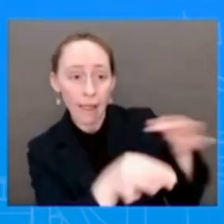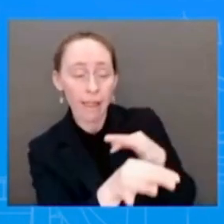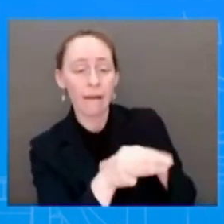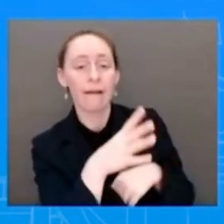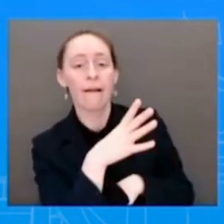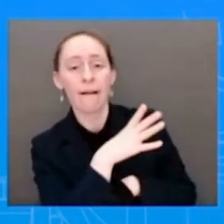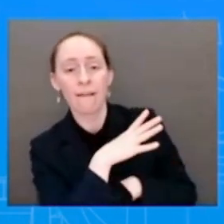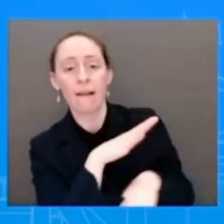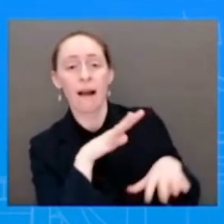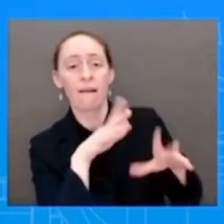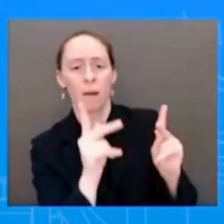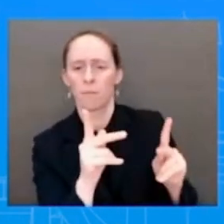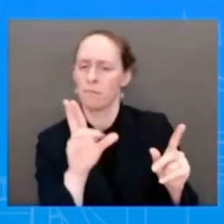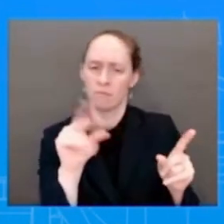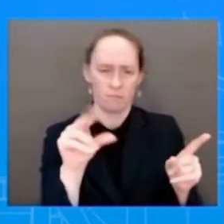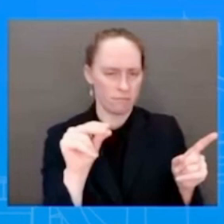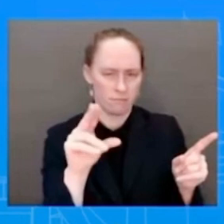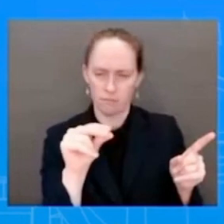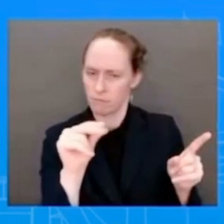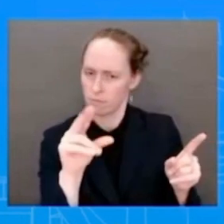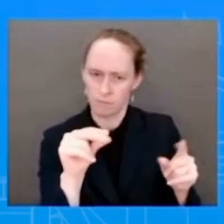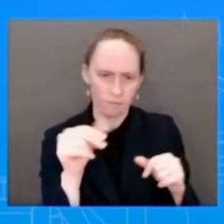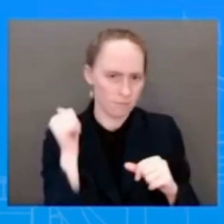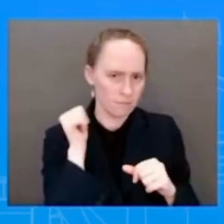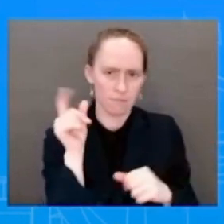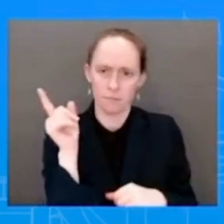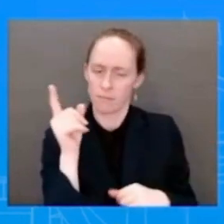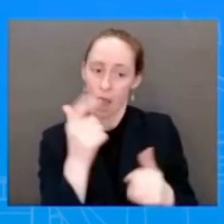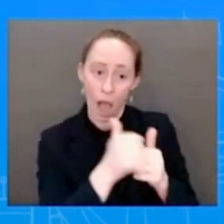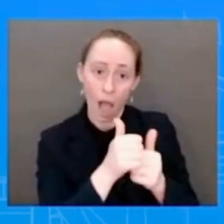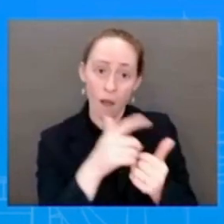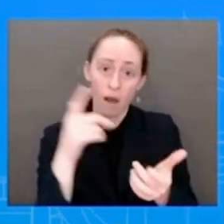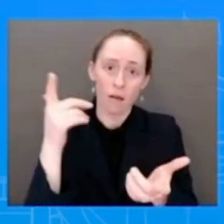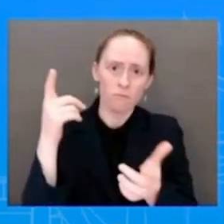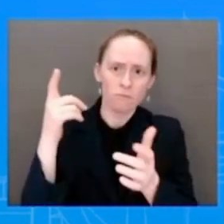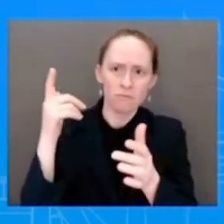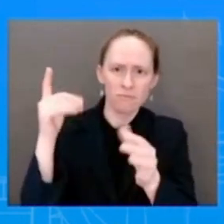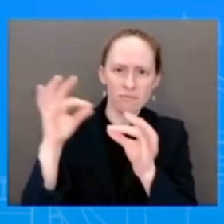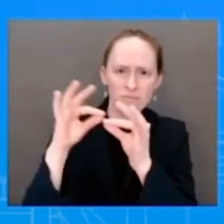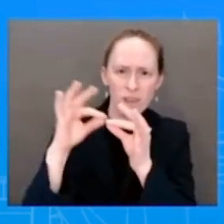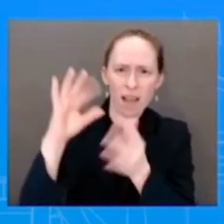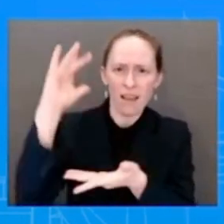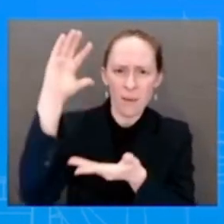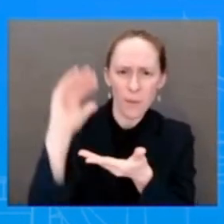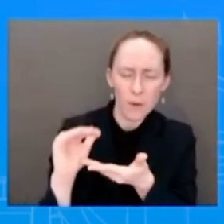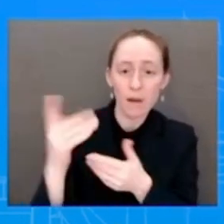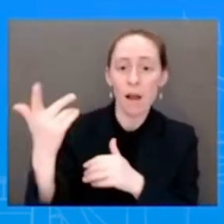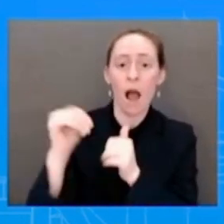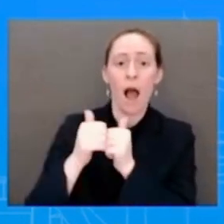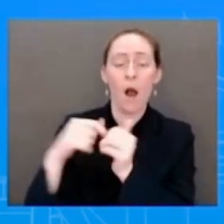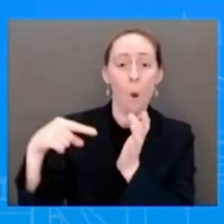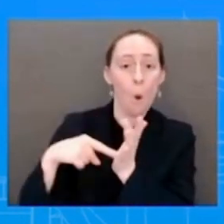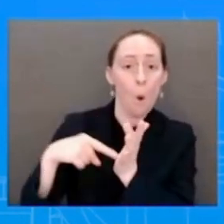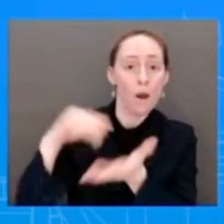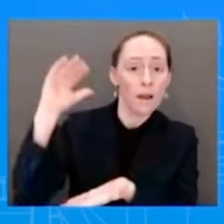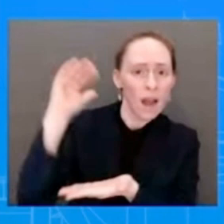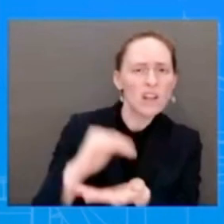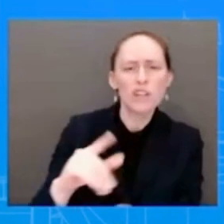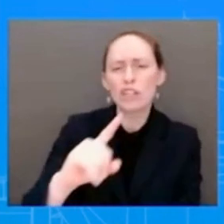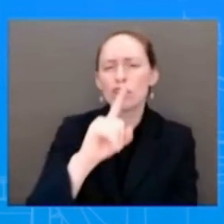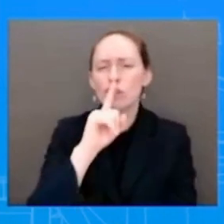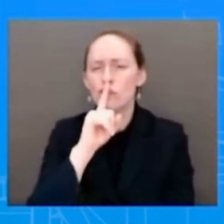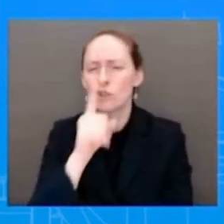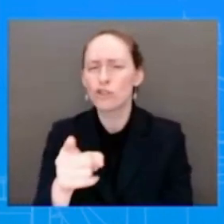costs when it comes to the deficit. And he has said as well, he's going to have his budget show what he believes his fiscal